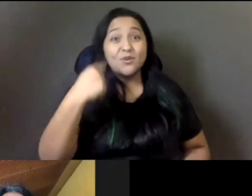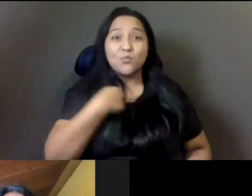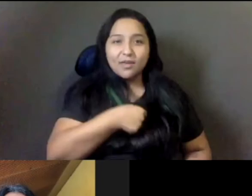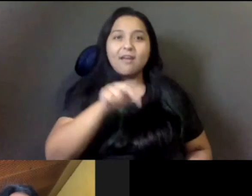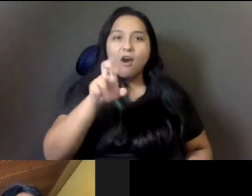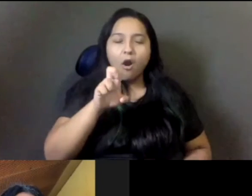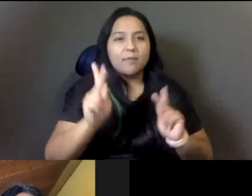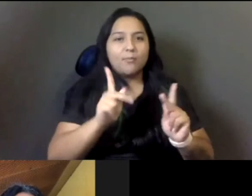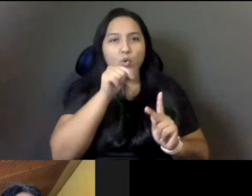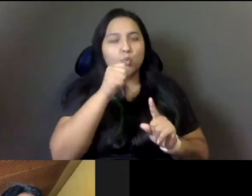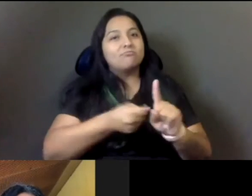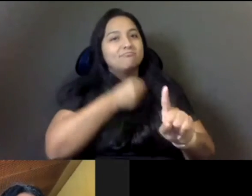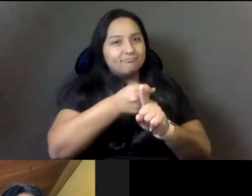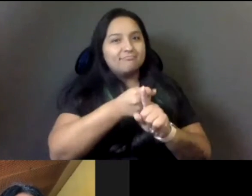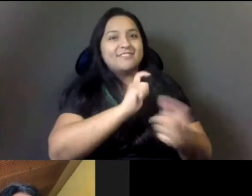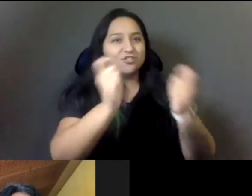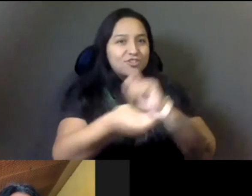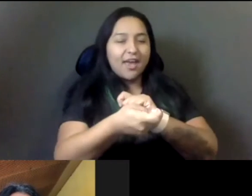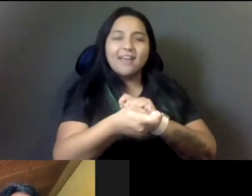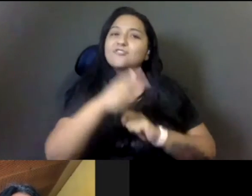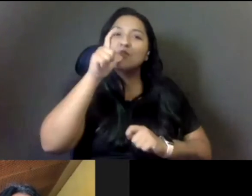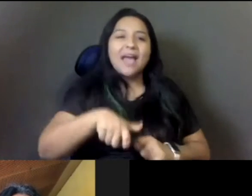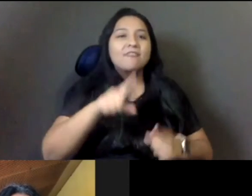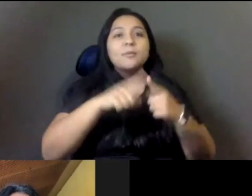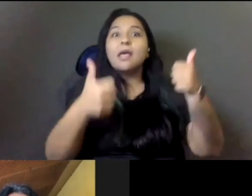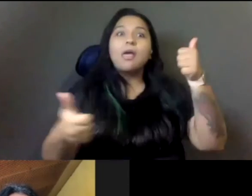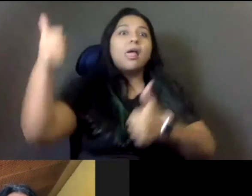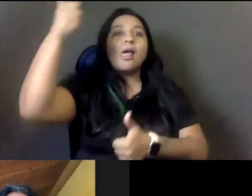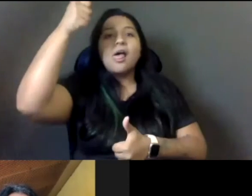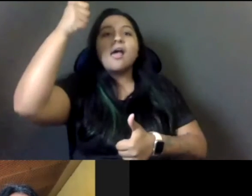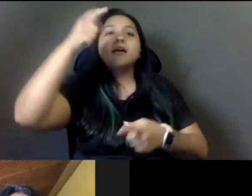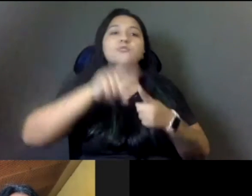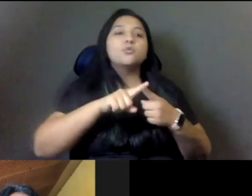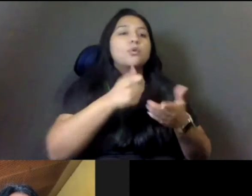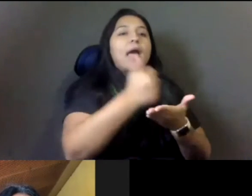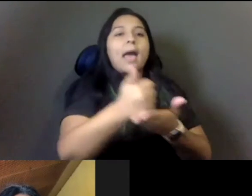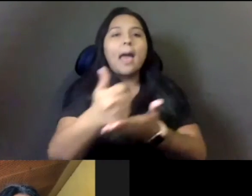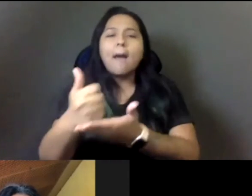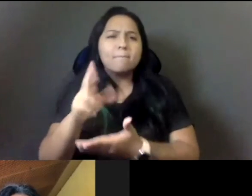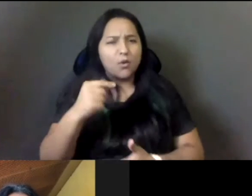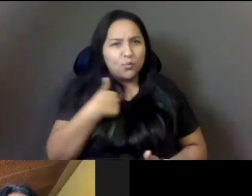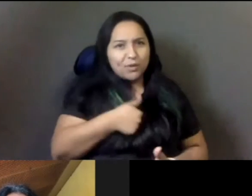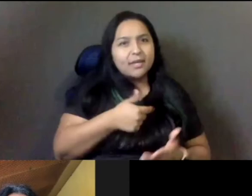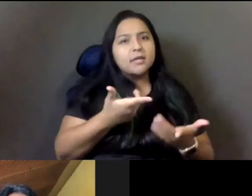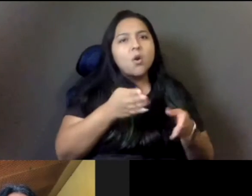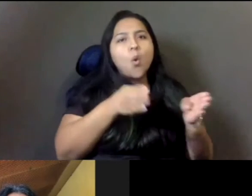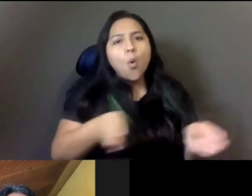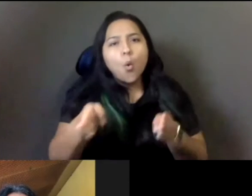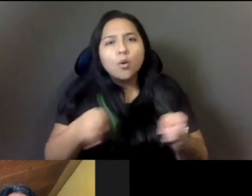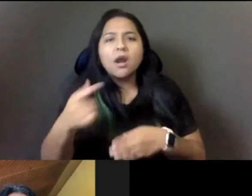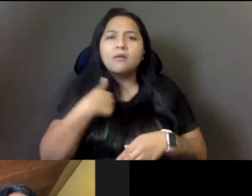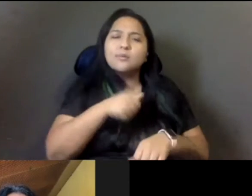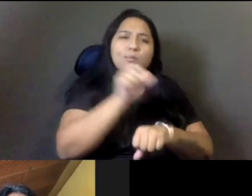don't have to be an elected official to be able to move our communities. All of you, you know, organizers who have the corazón and the heart